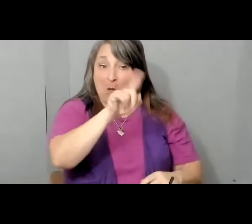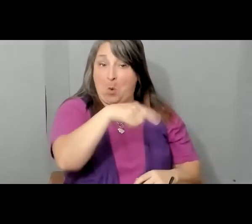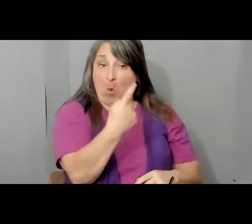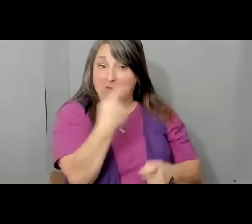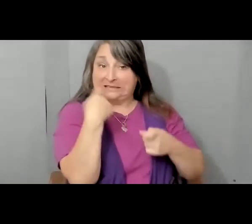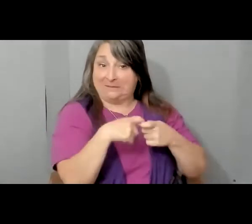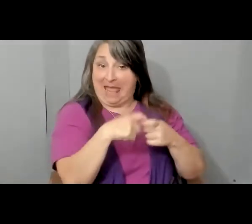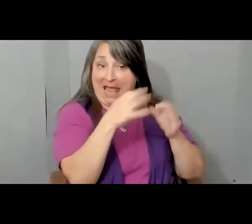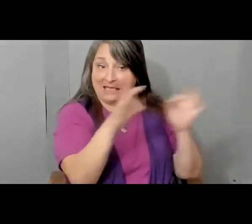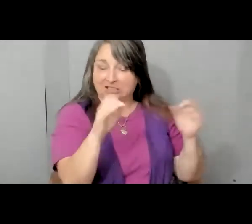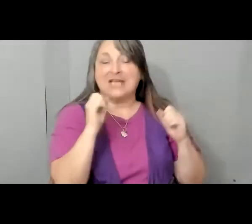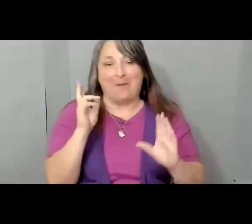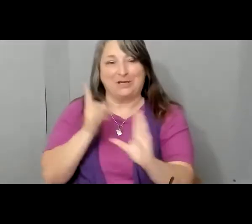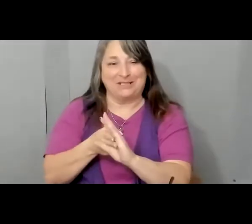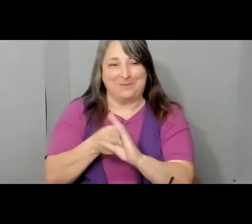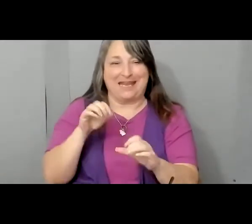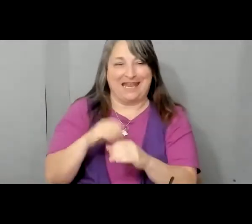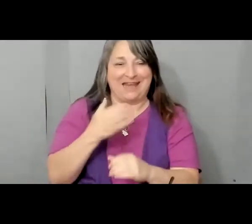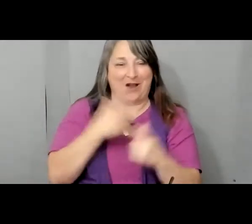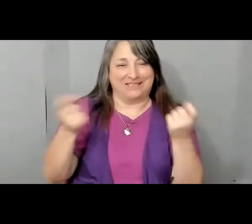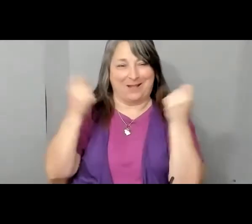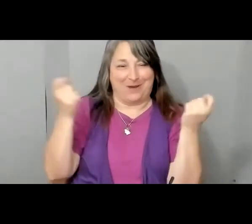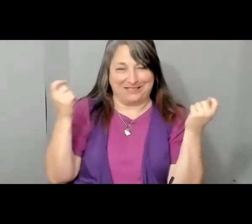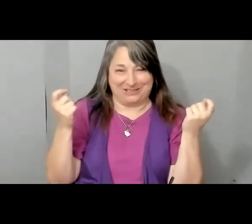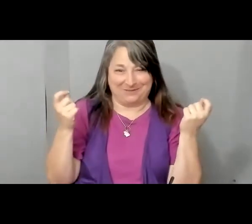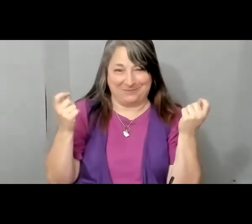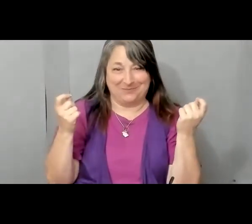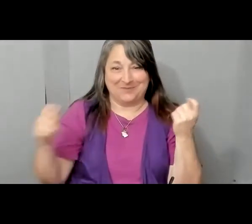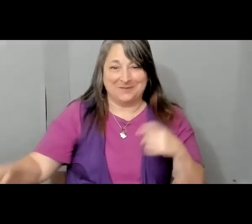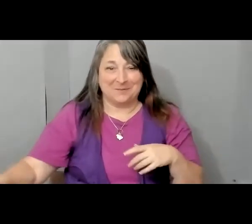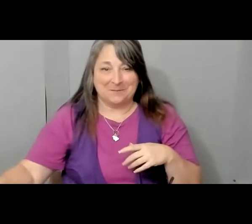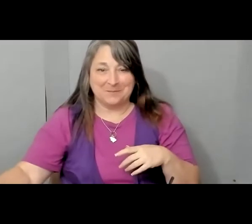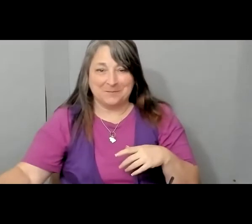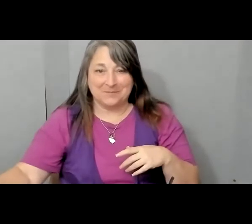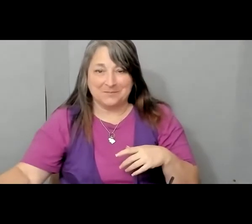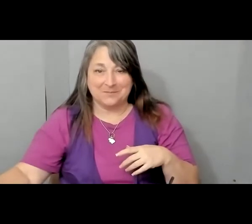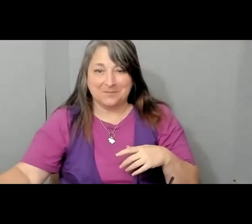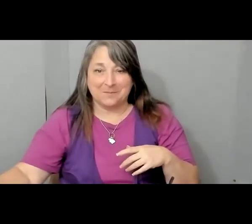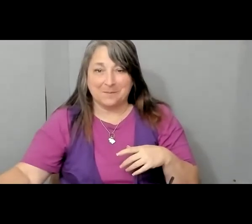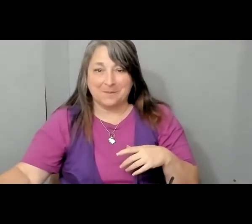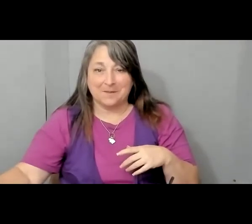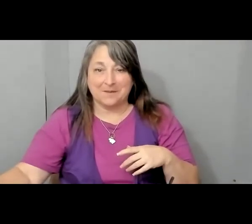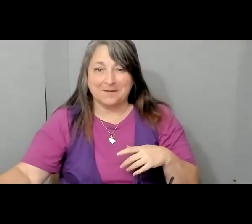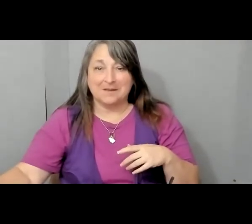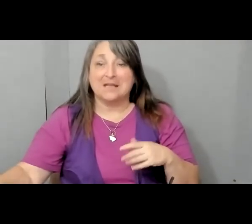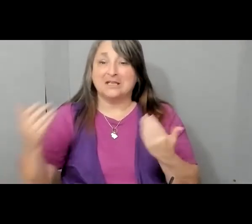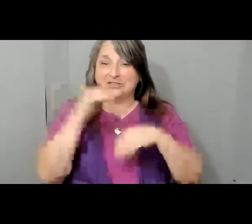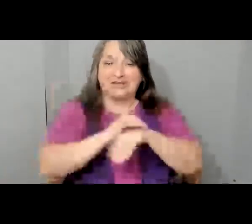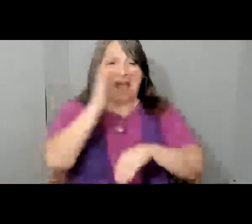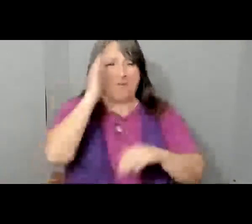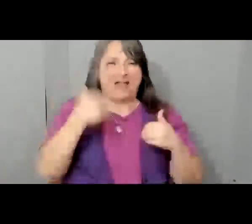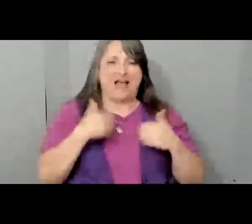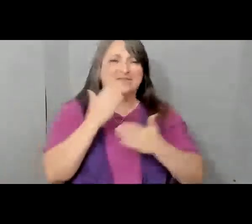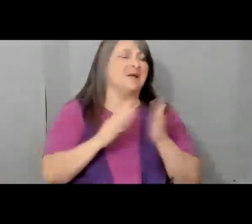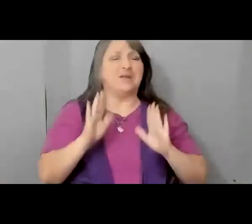participate in this celebration. You're going to hear tonight for some incredible individuals, of course, beginning with my dear